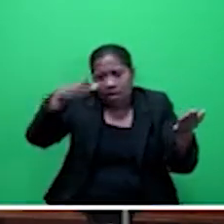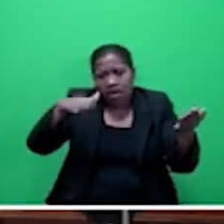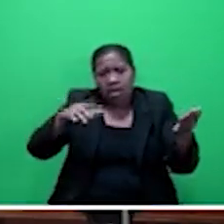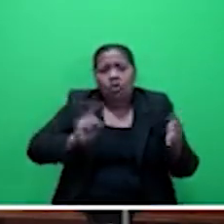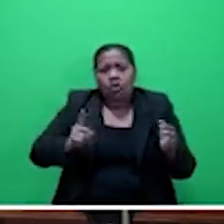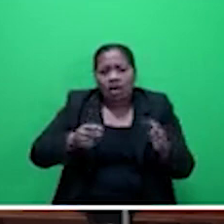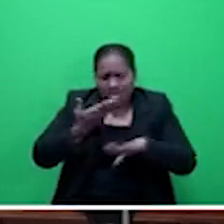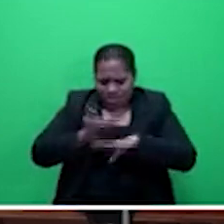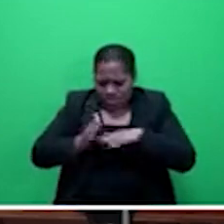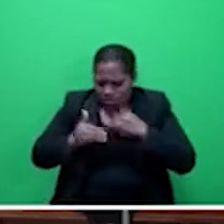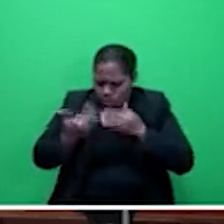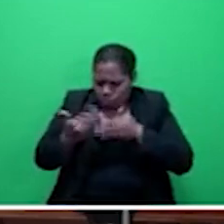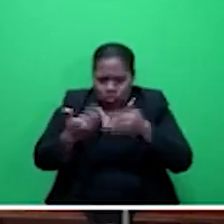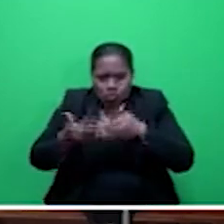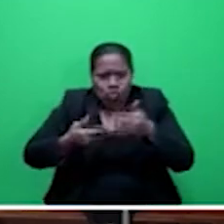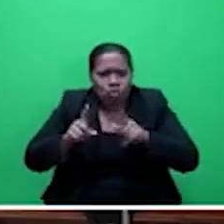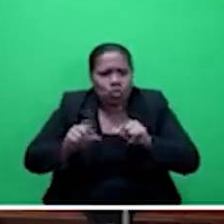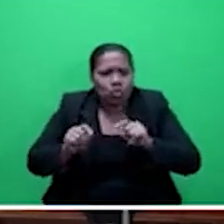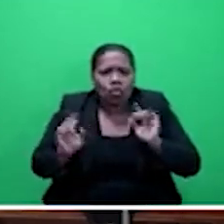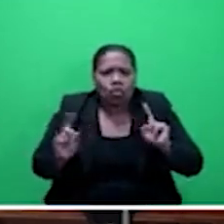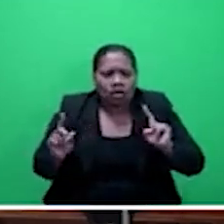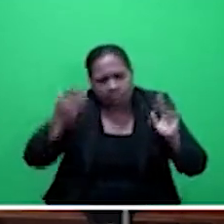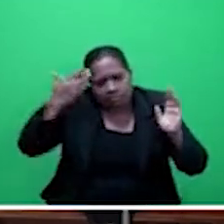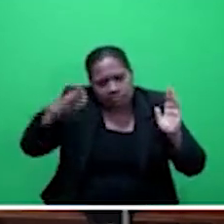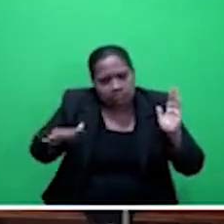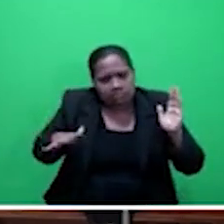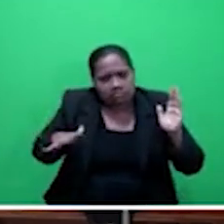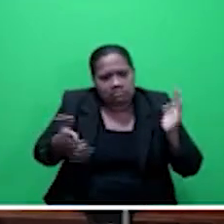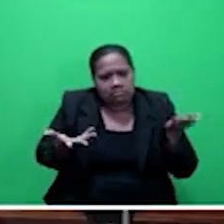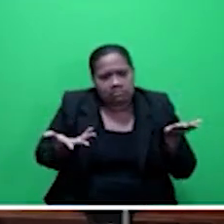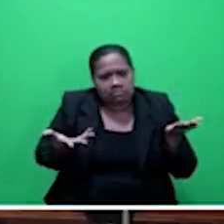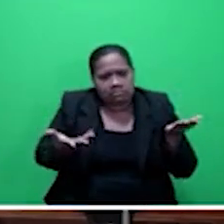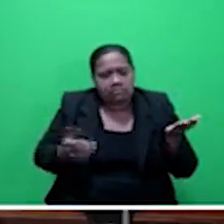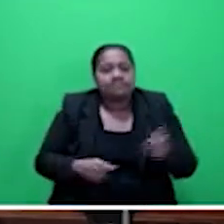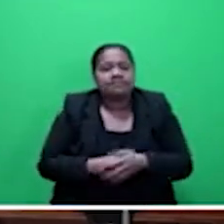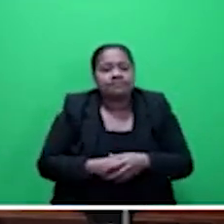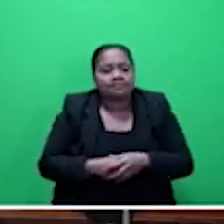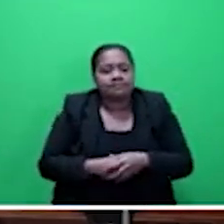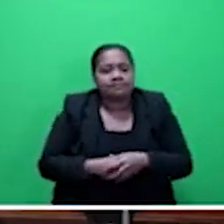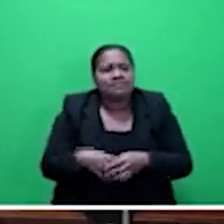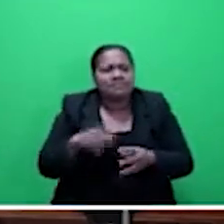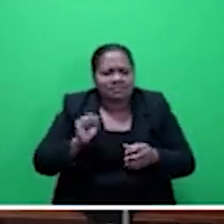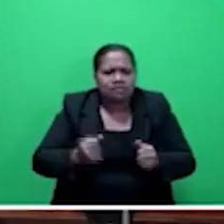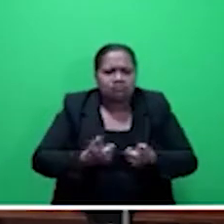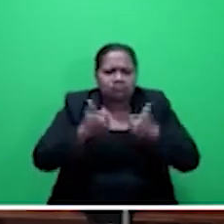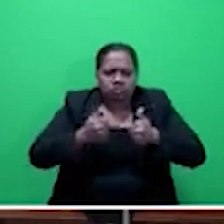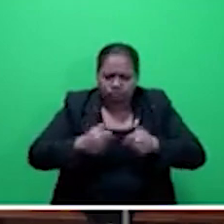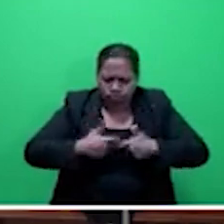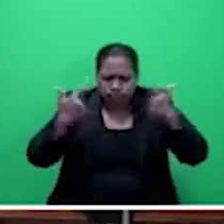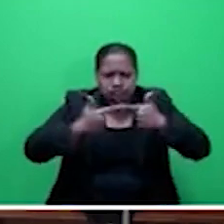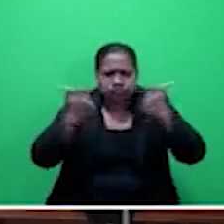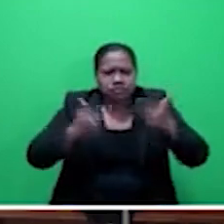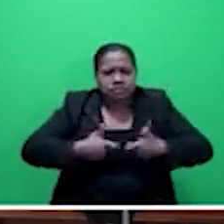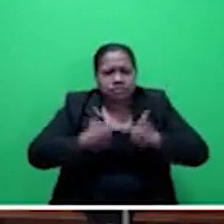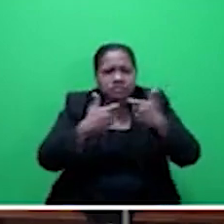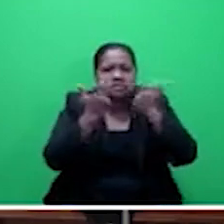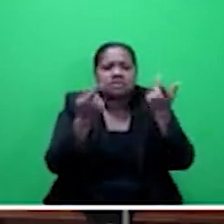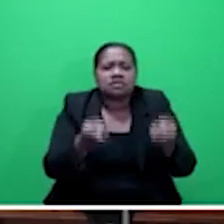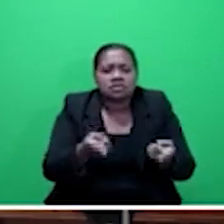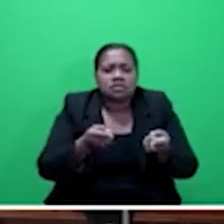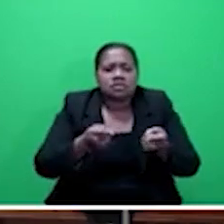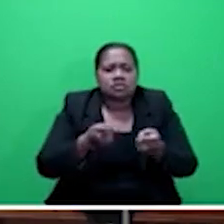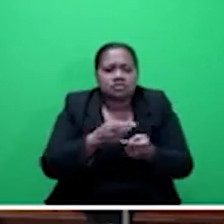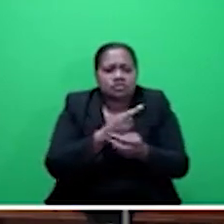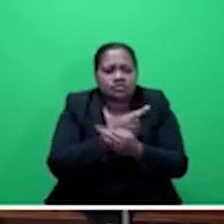paradigm will be. But I'd like to thank the committee for the work, Mr. Speaker. Sir, these are, of course, very challenging times. But in respect of the bundling of